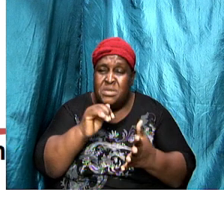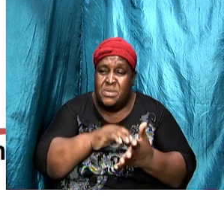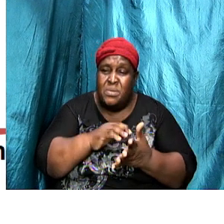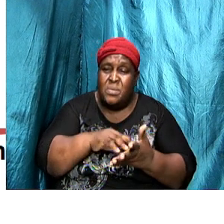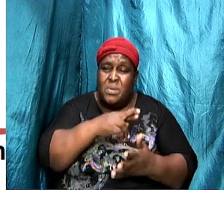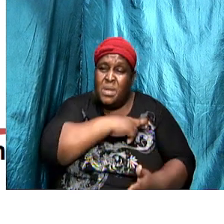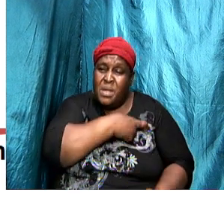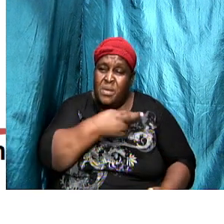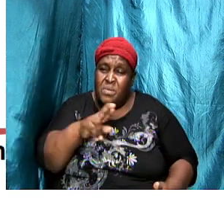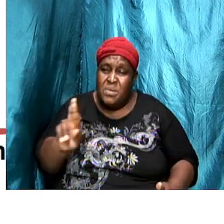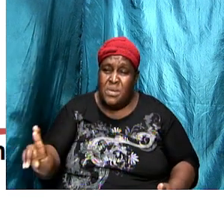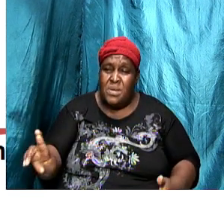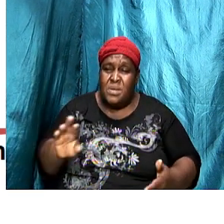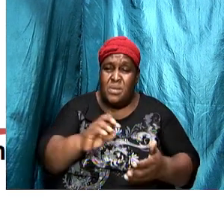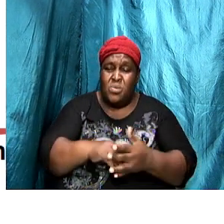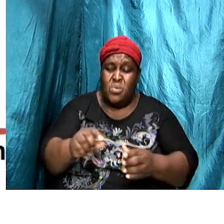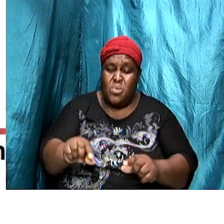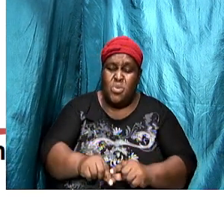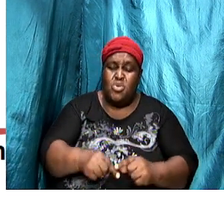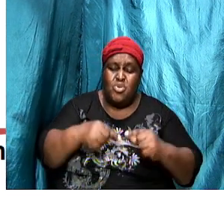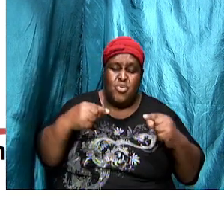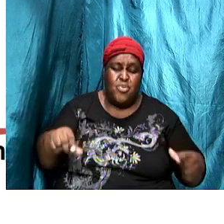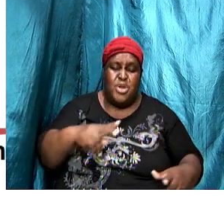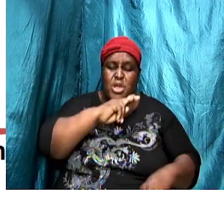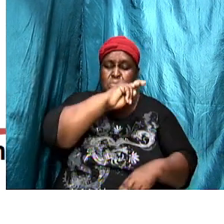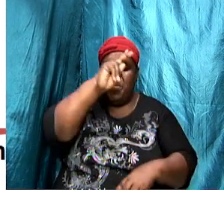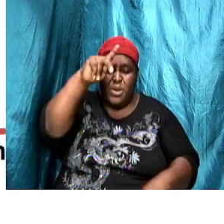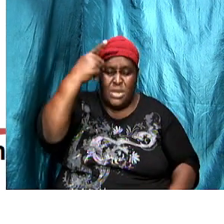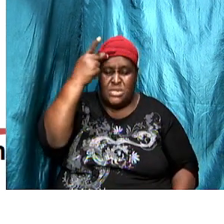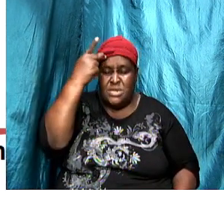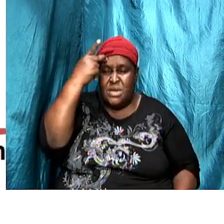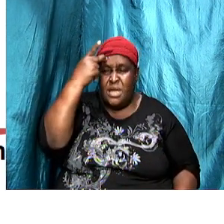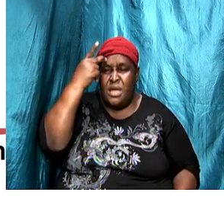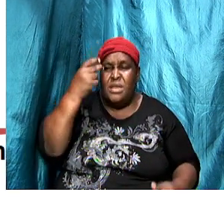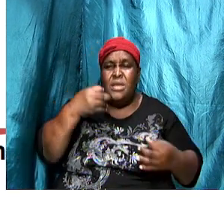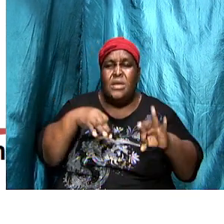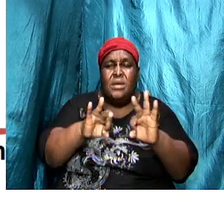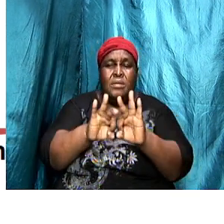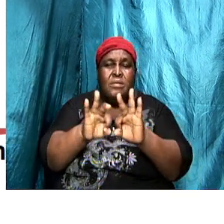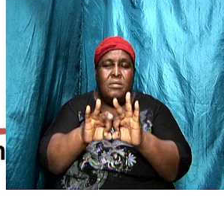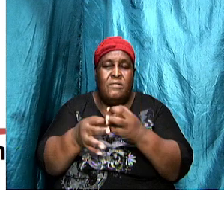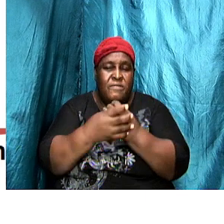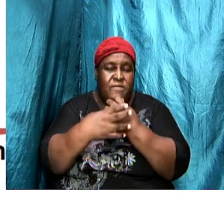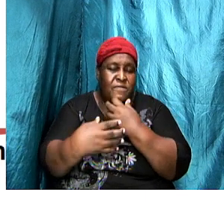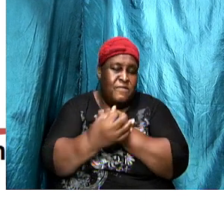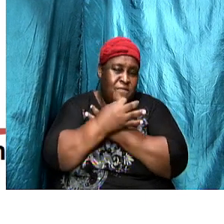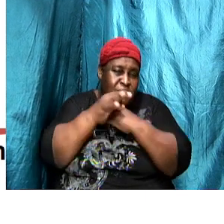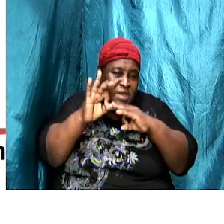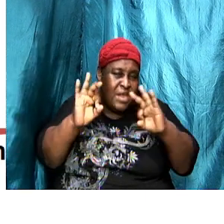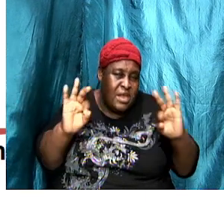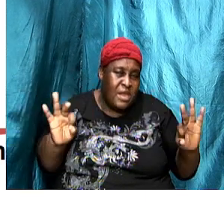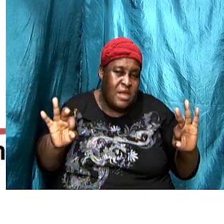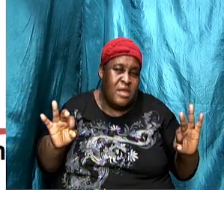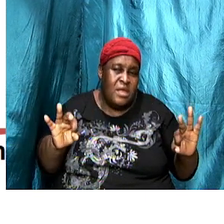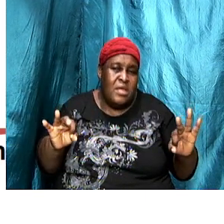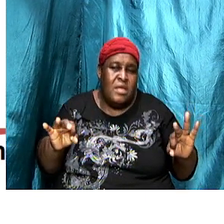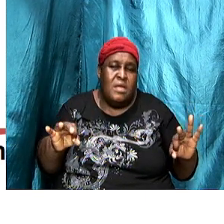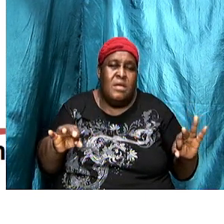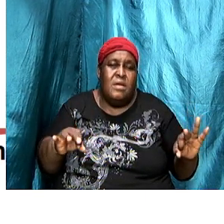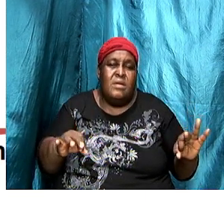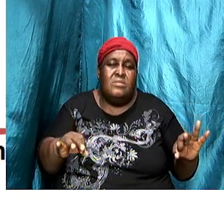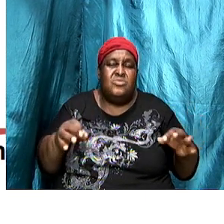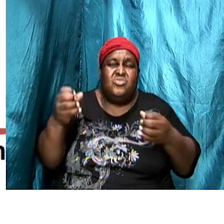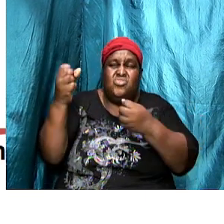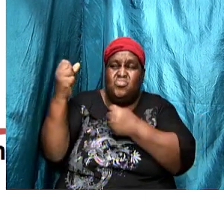had great political importance and so they were autonomous they were free it was a strong source of